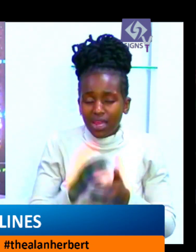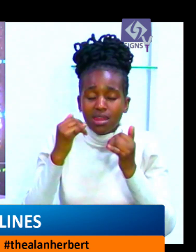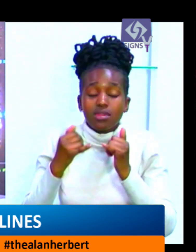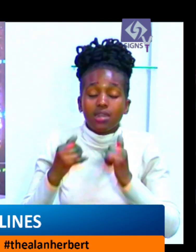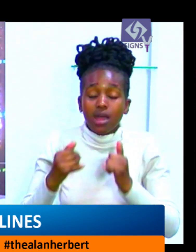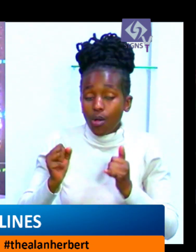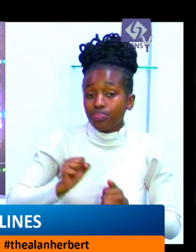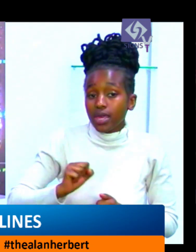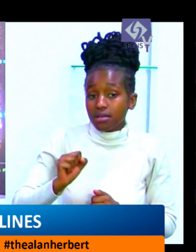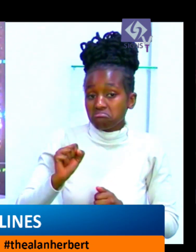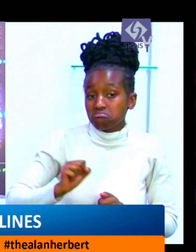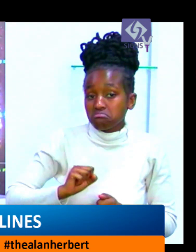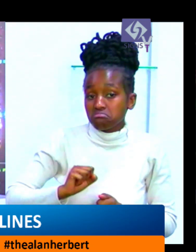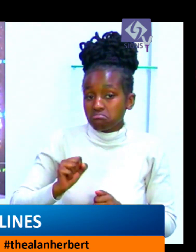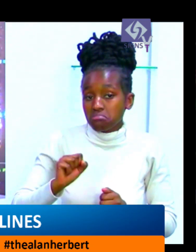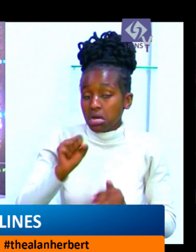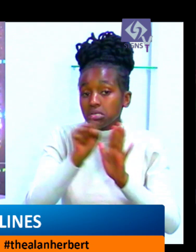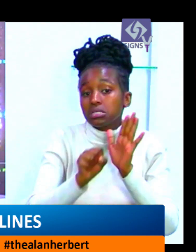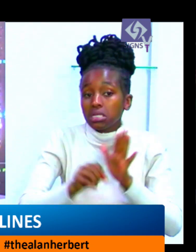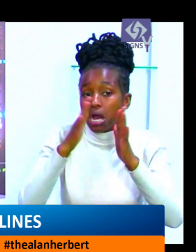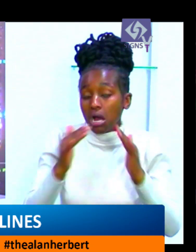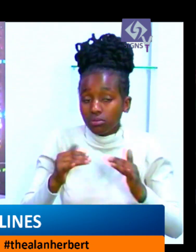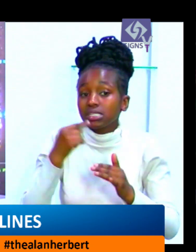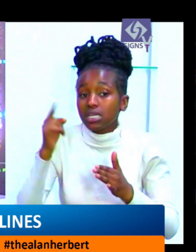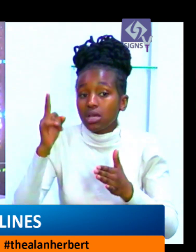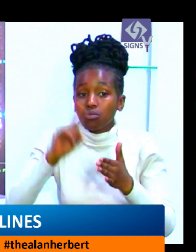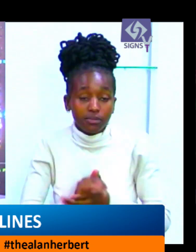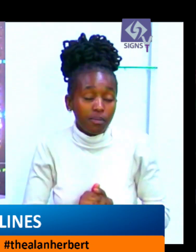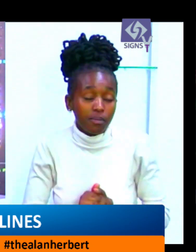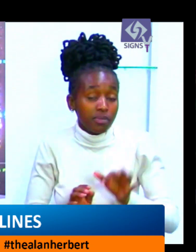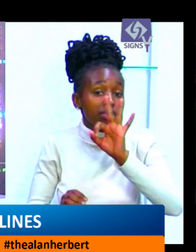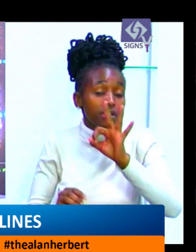what else are we going to ask the dci which they cannot tell us